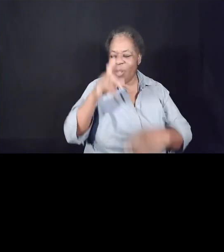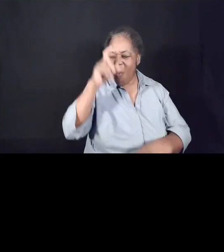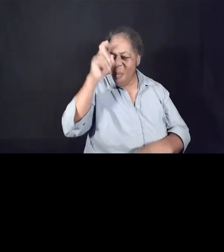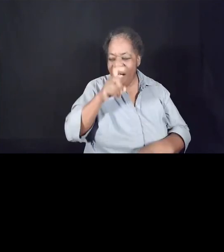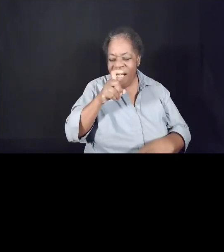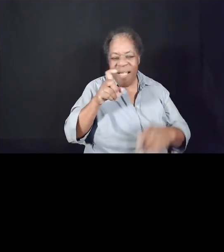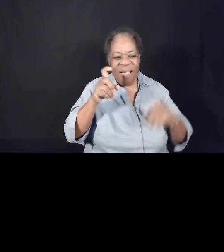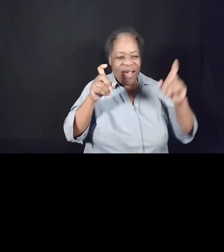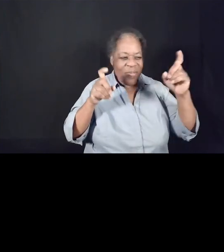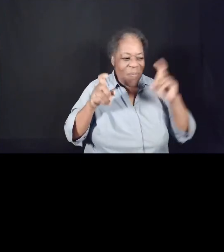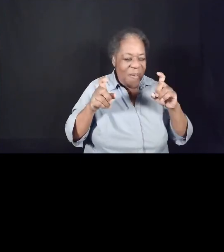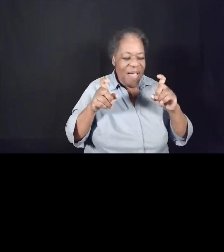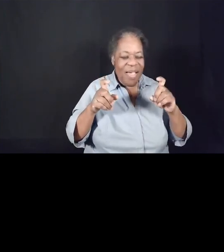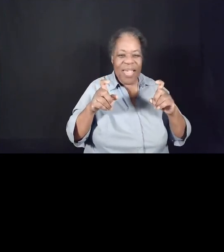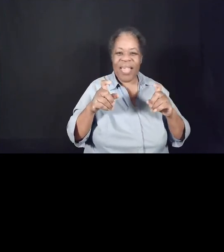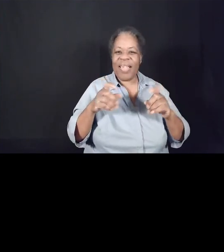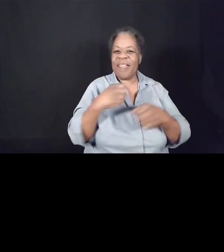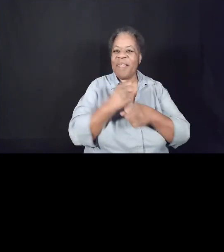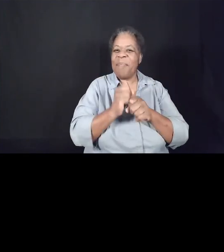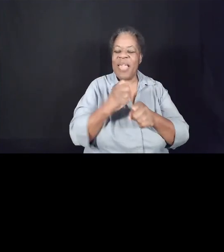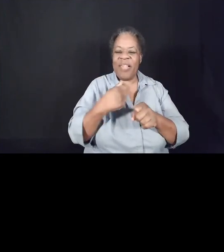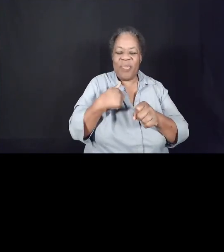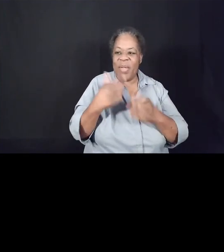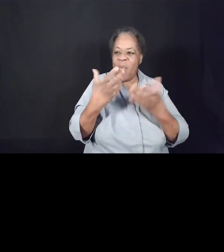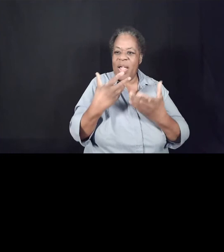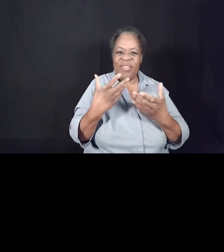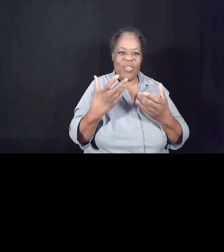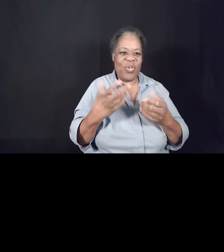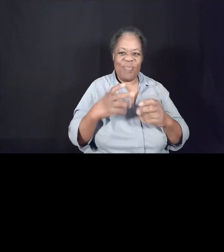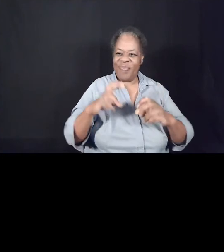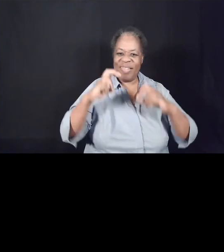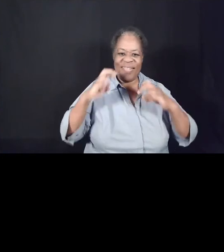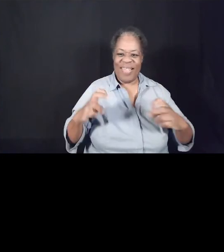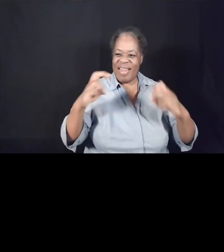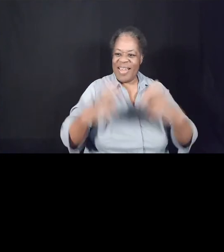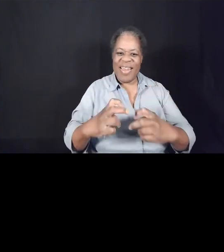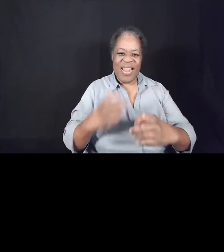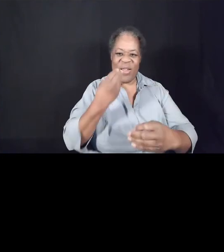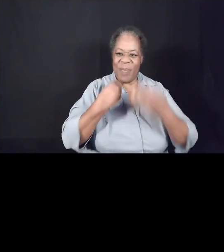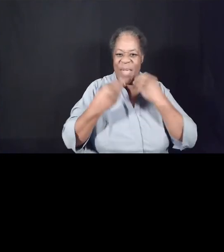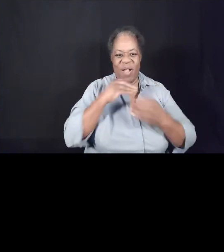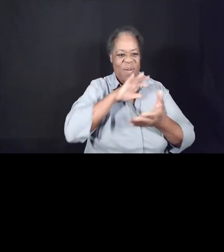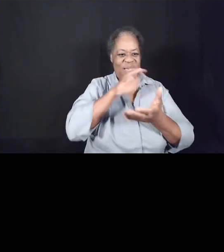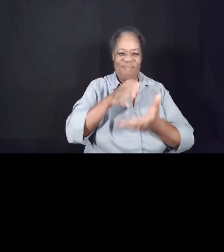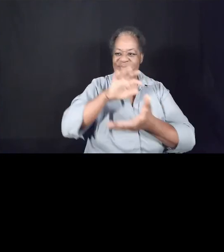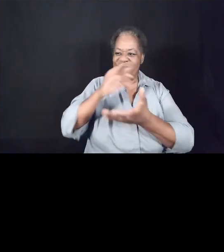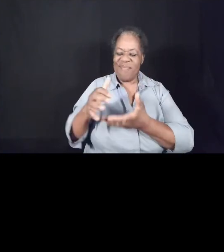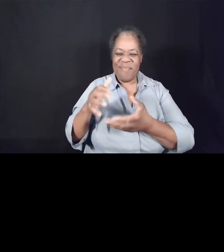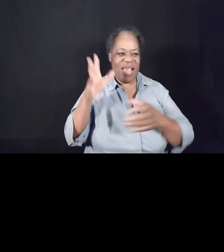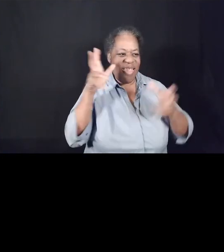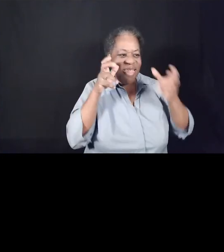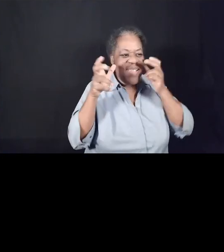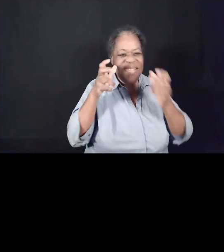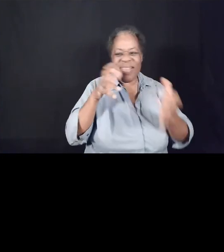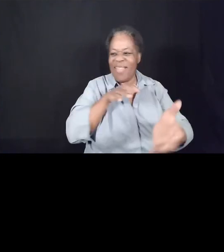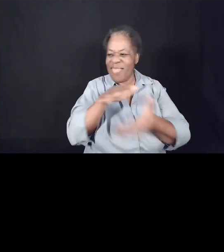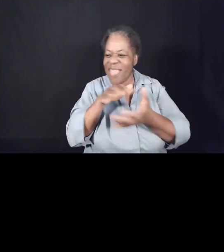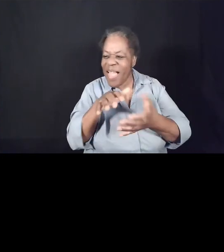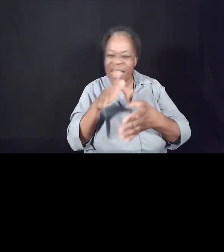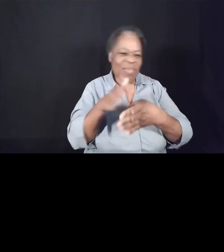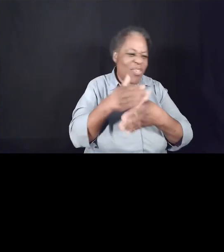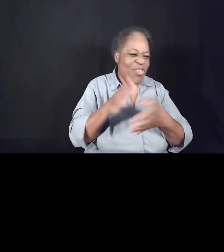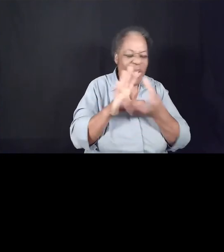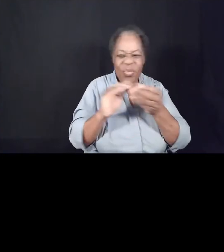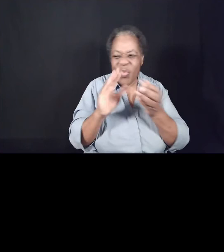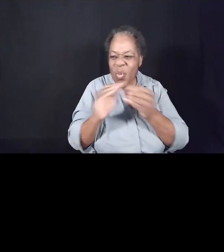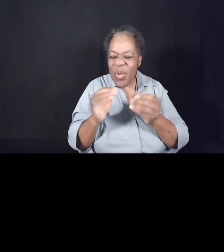it just makes me want to do a banquet together where we can just sit and talk and listen and laugh and share more stories. We want to thank